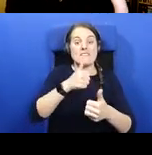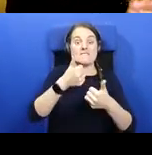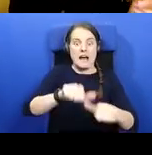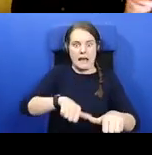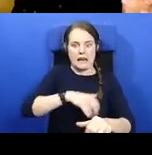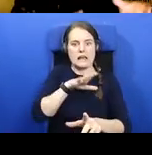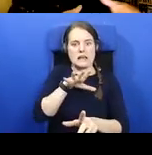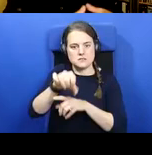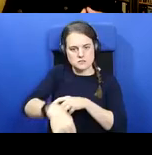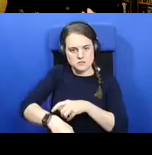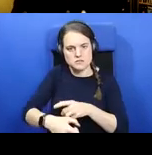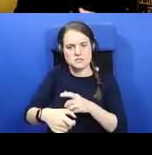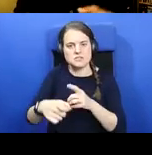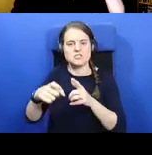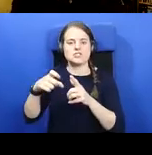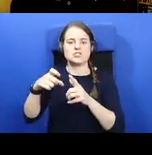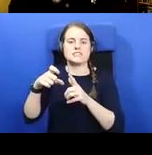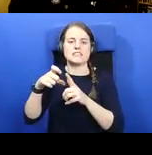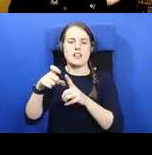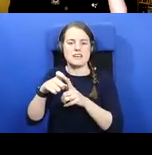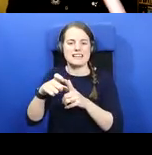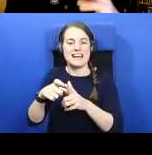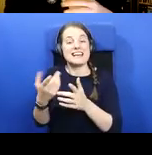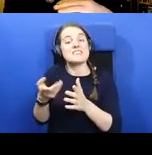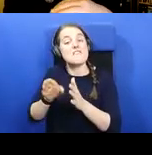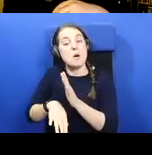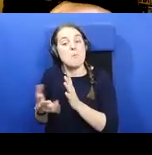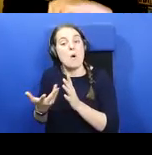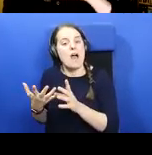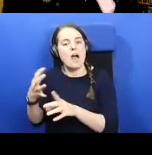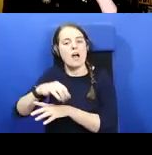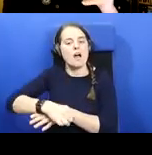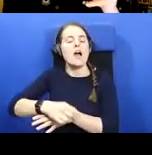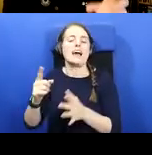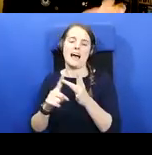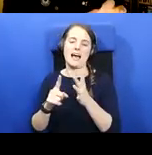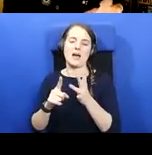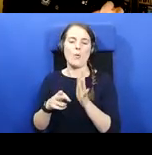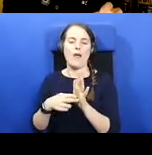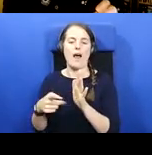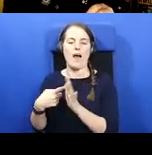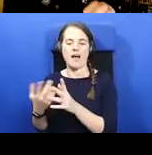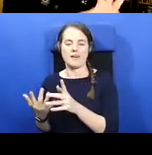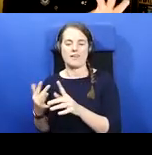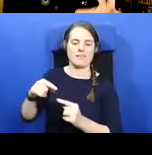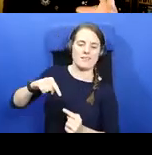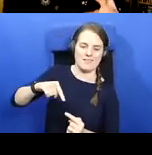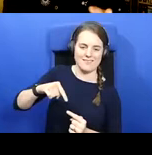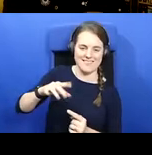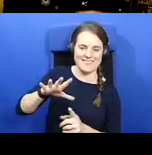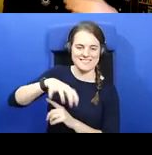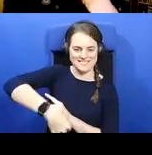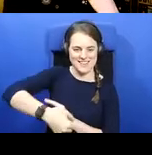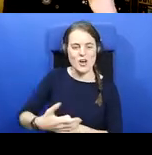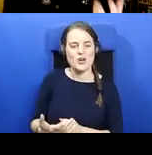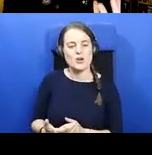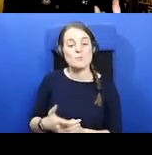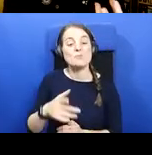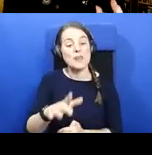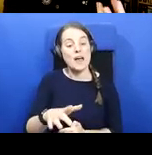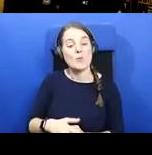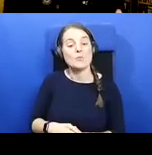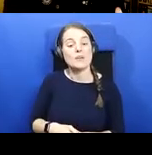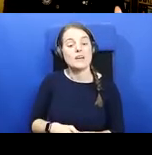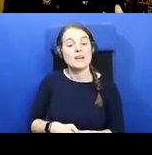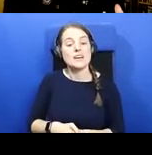is in fact Iona. And I think there's an argument to be made that apart maybe from Colum Killa's fame